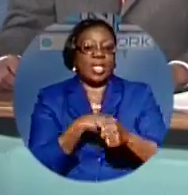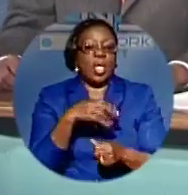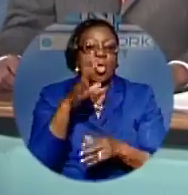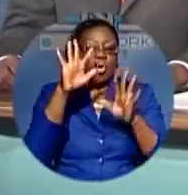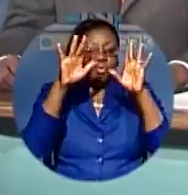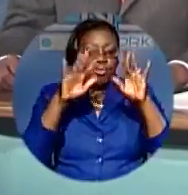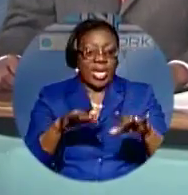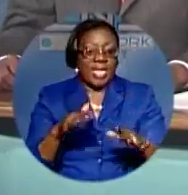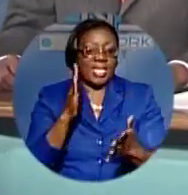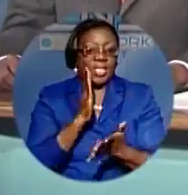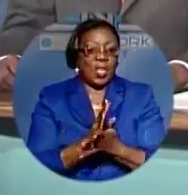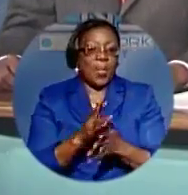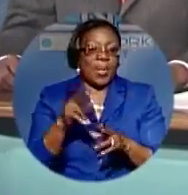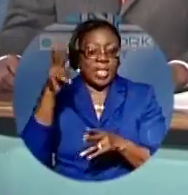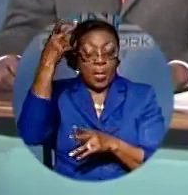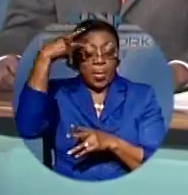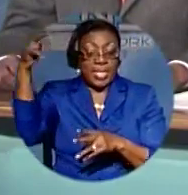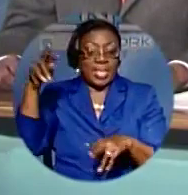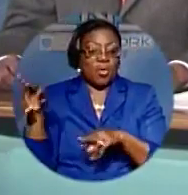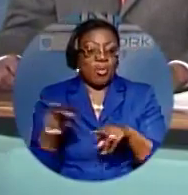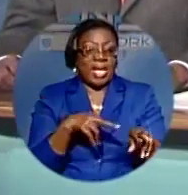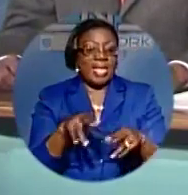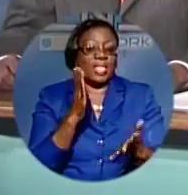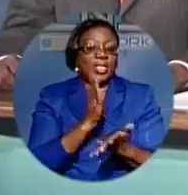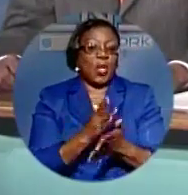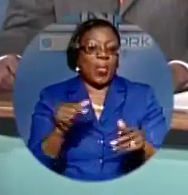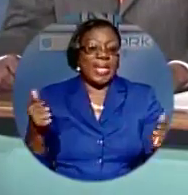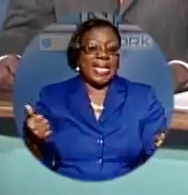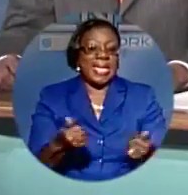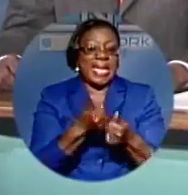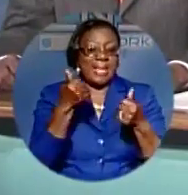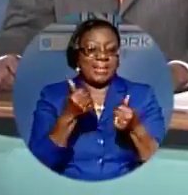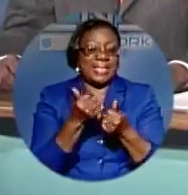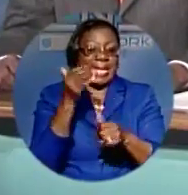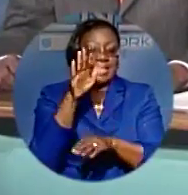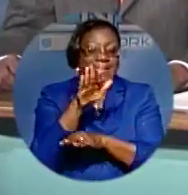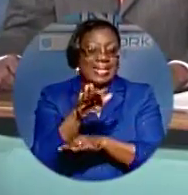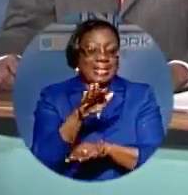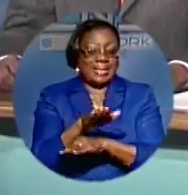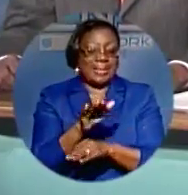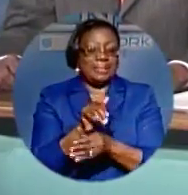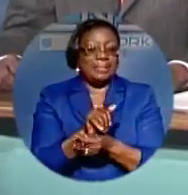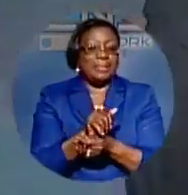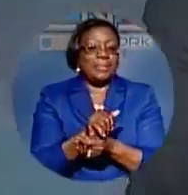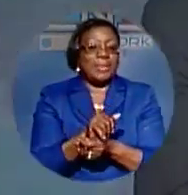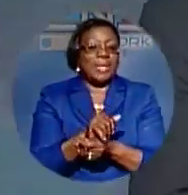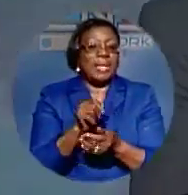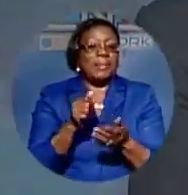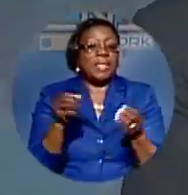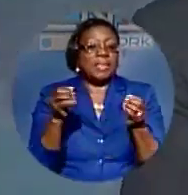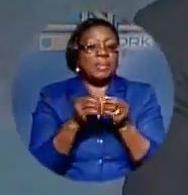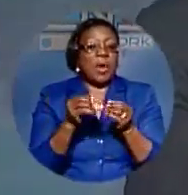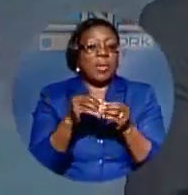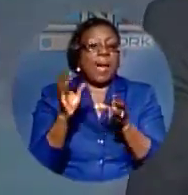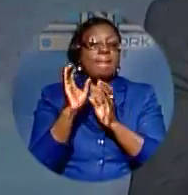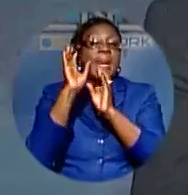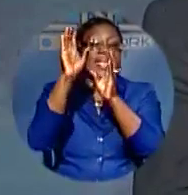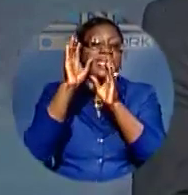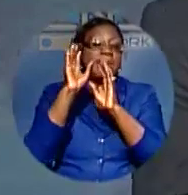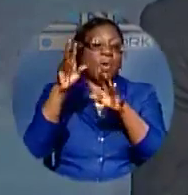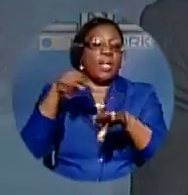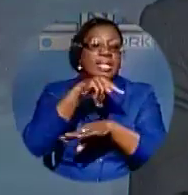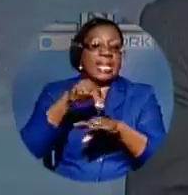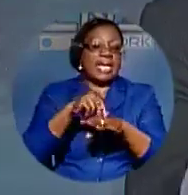out the political radios. Rain also washed out softball, and it started the Providence Softball Association season last night. Plus, we've got some basketball at the national